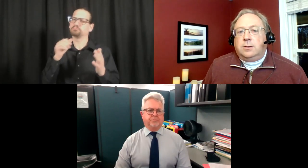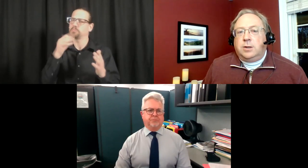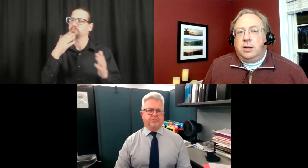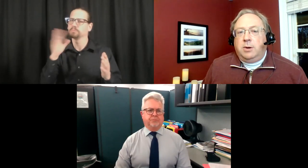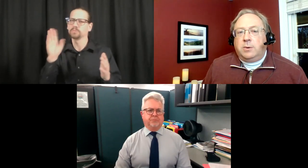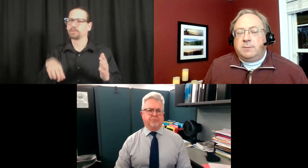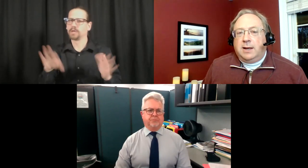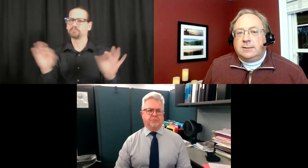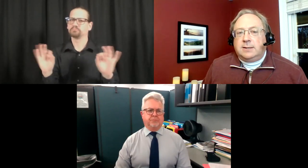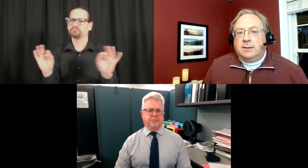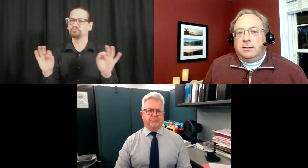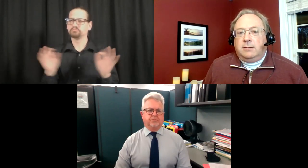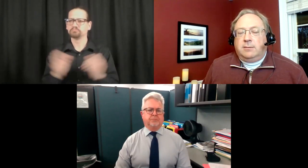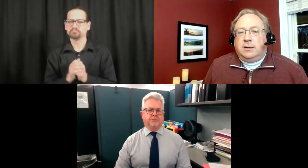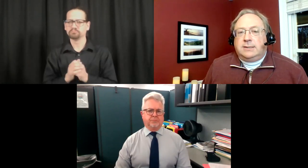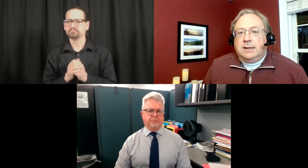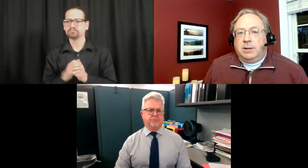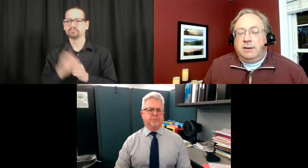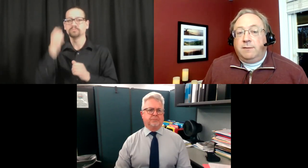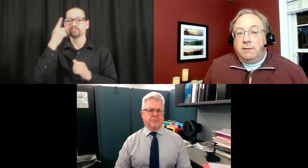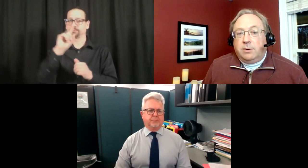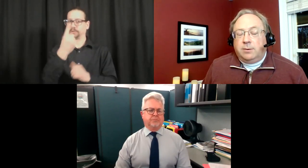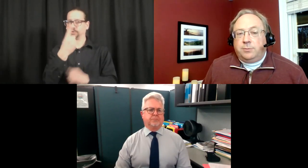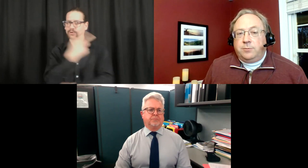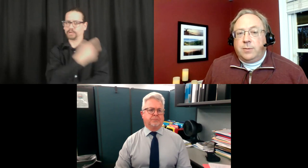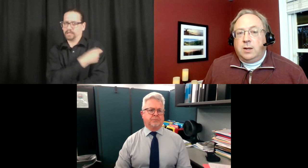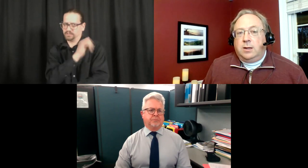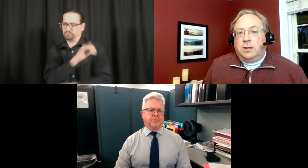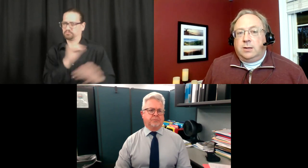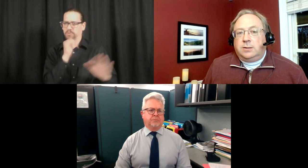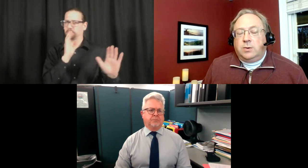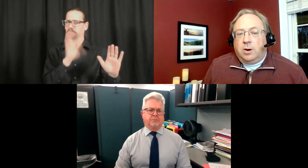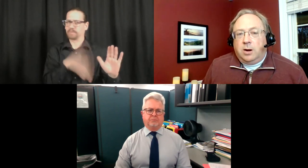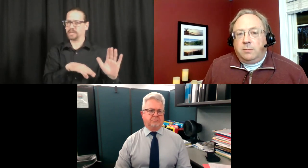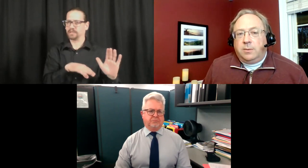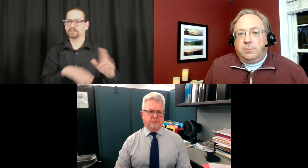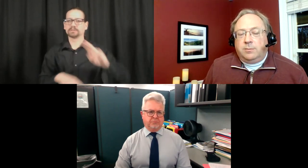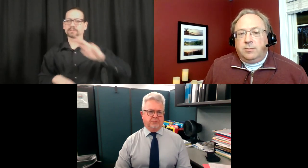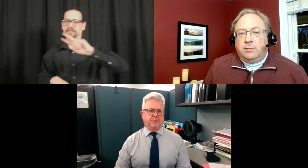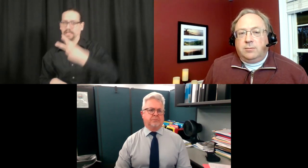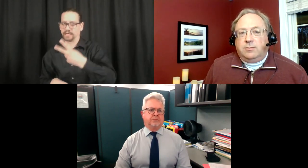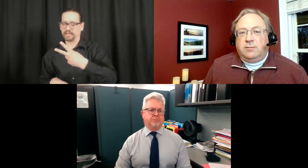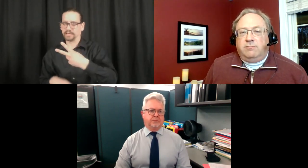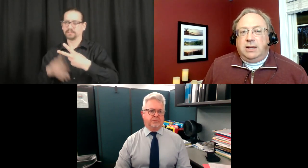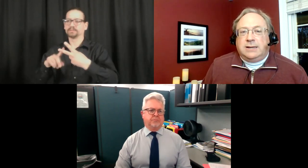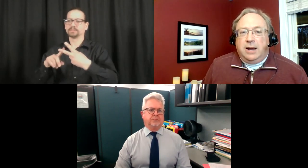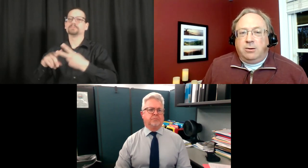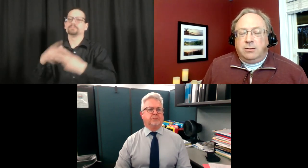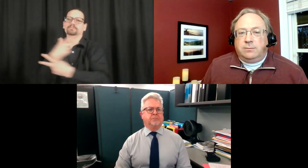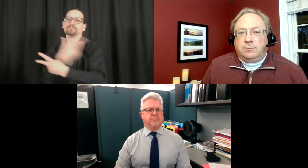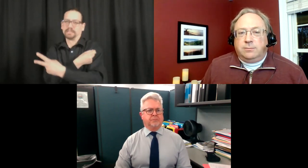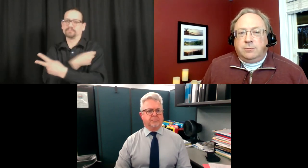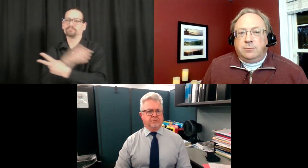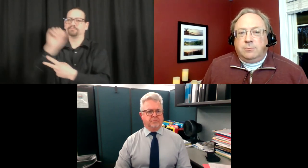so the immune response is typically fever sore arm being